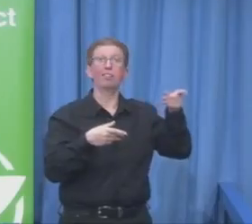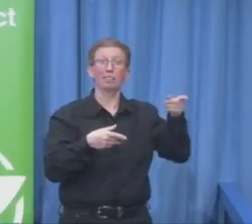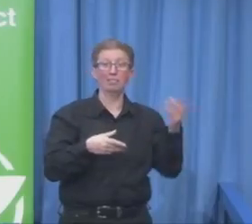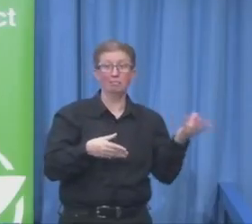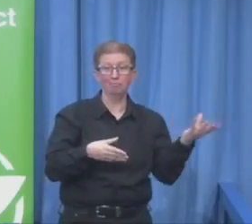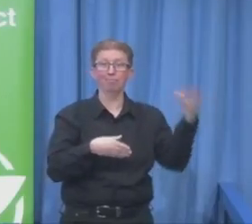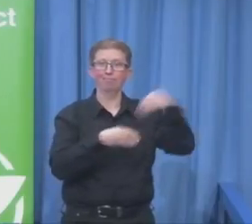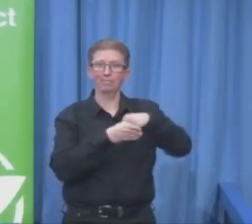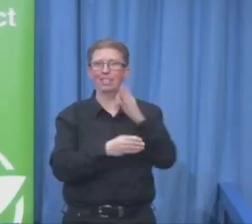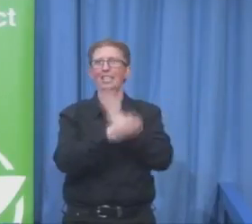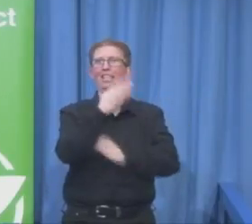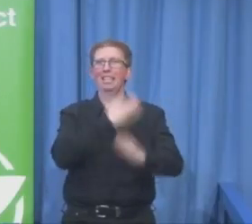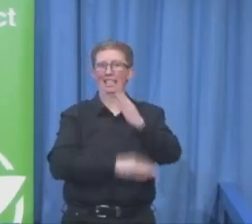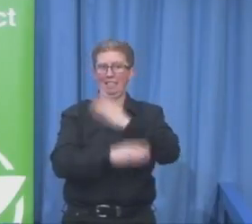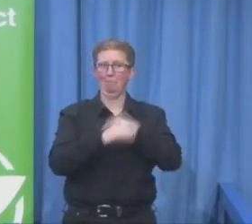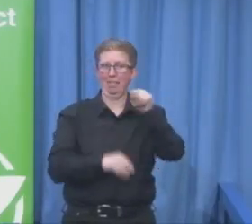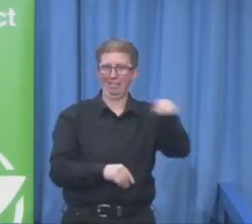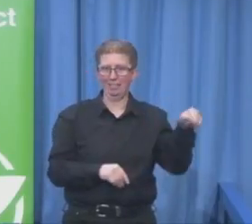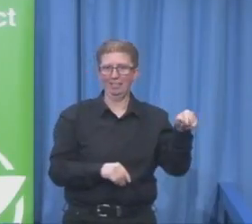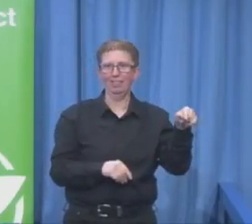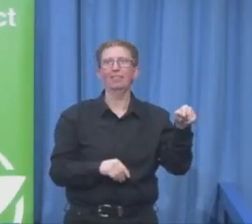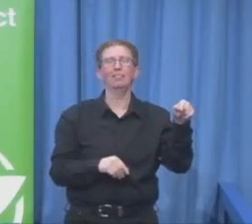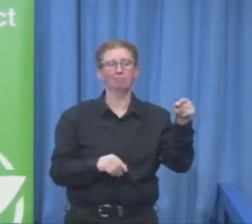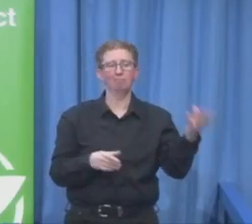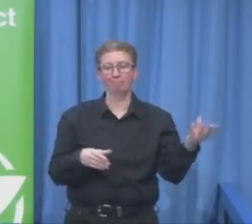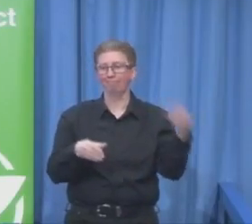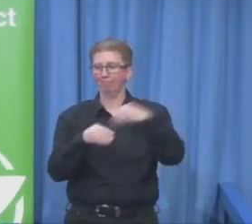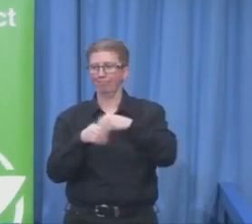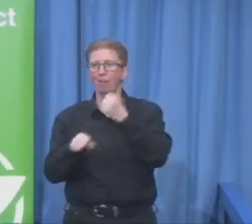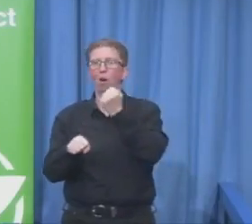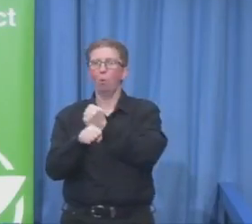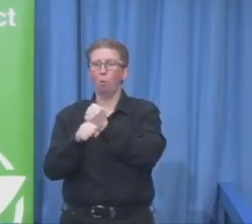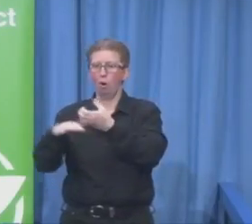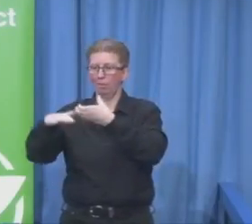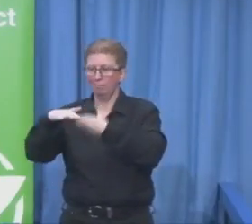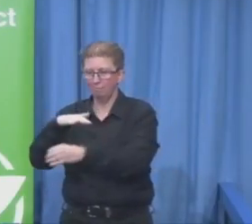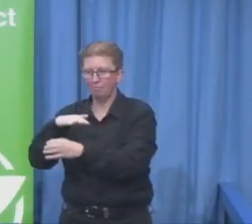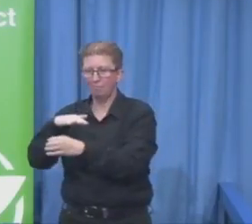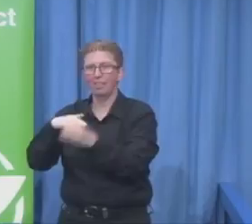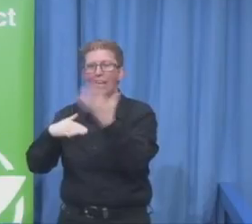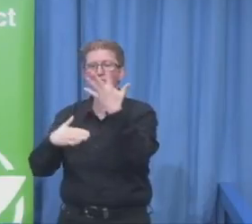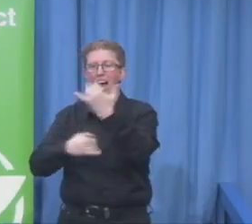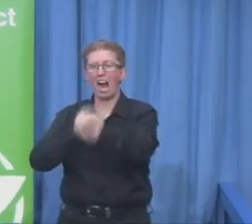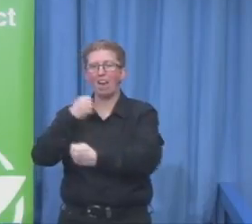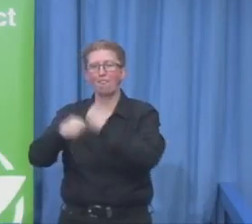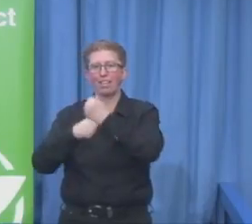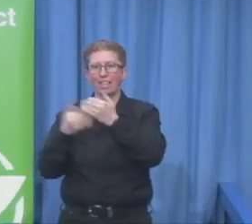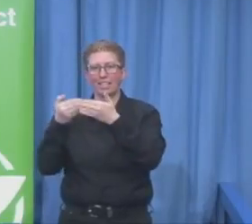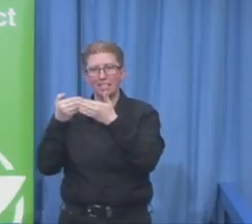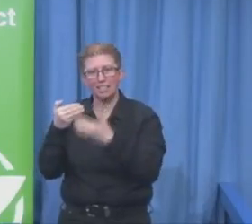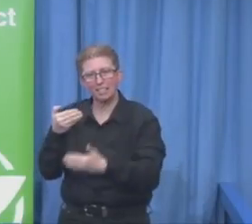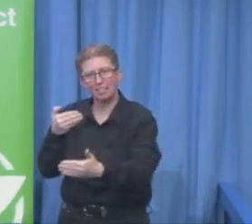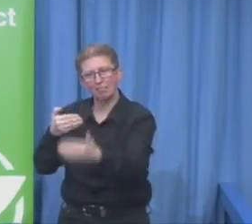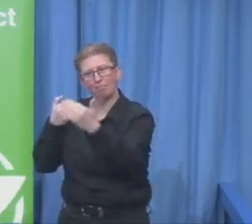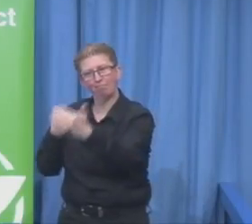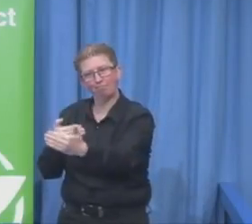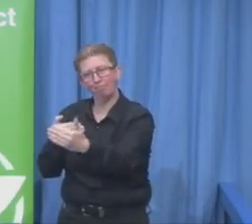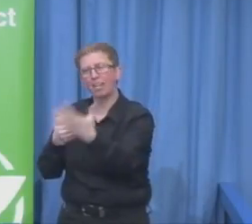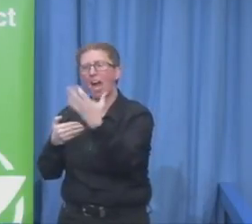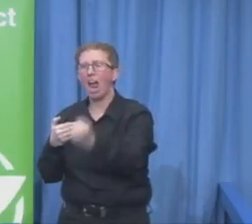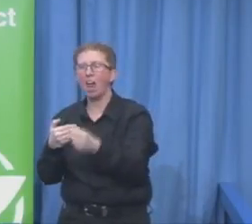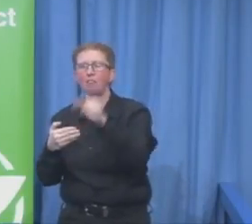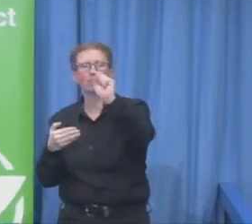pay over the next five years working with partner organisations. Great. Jim, thanks very much. Veldurga, can you tell us